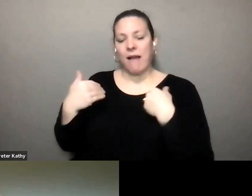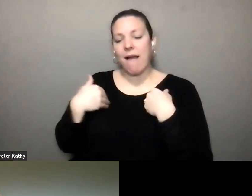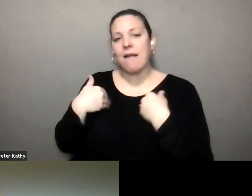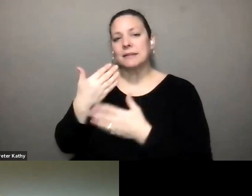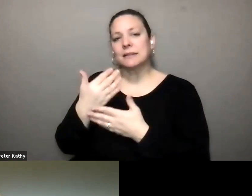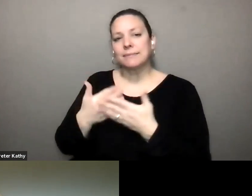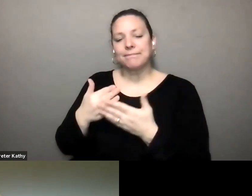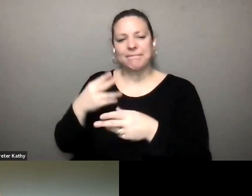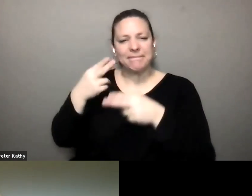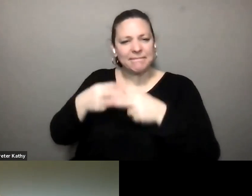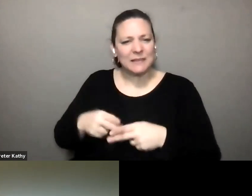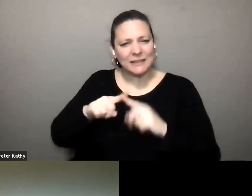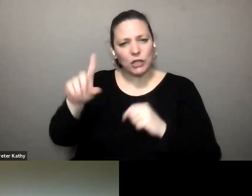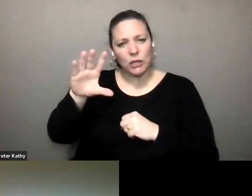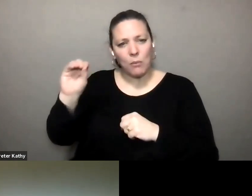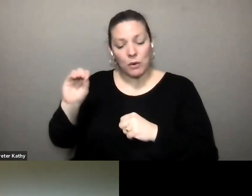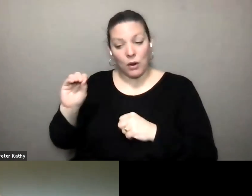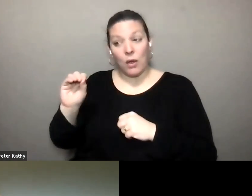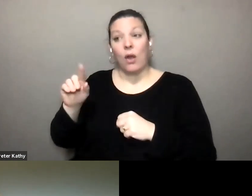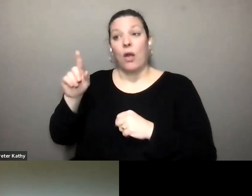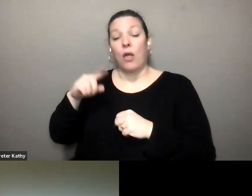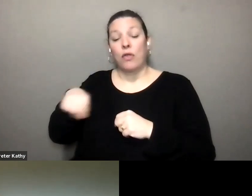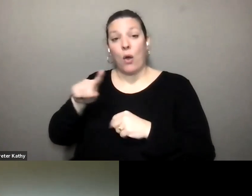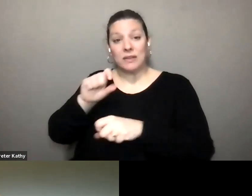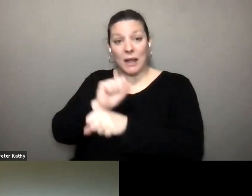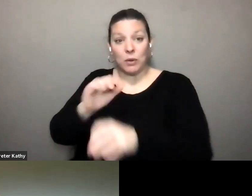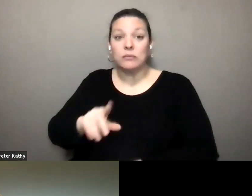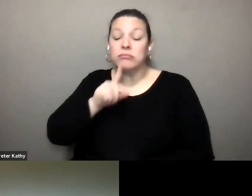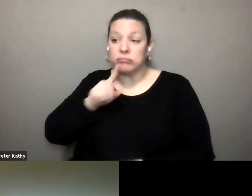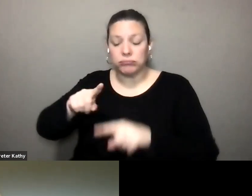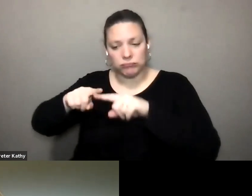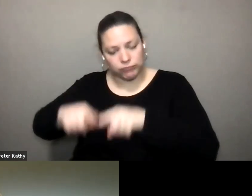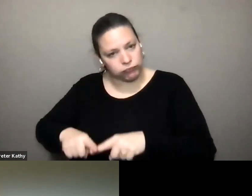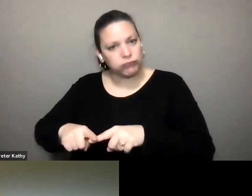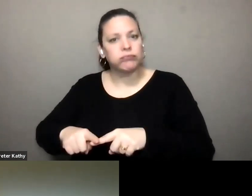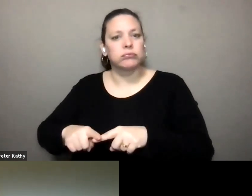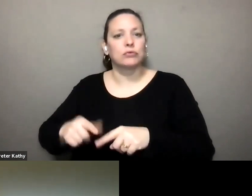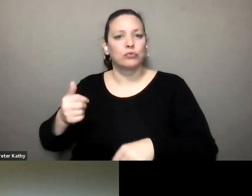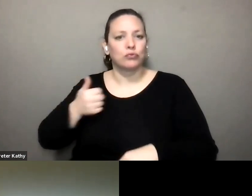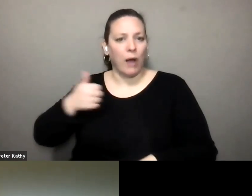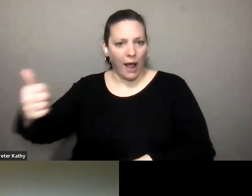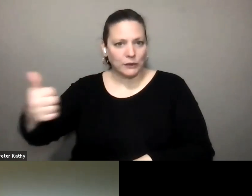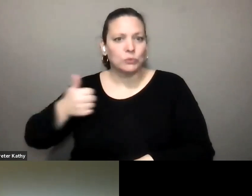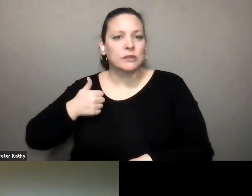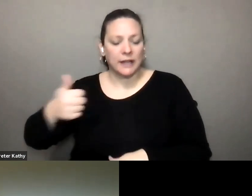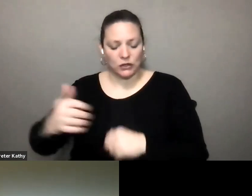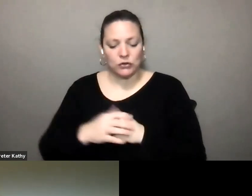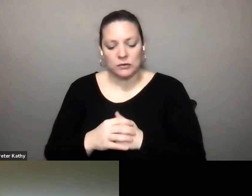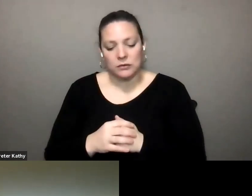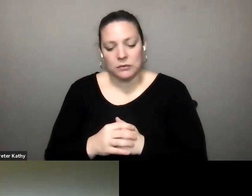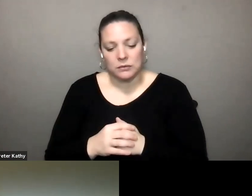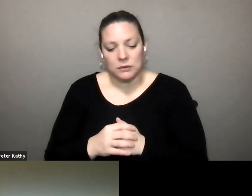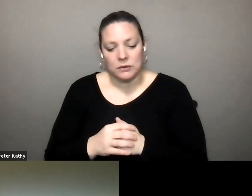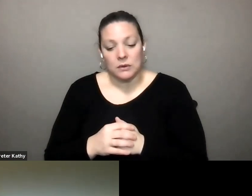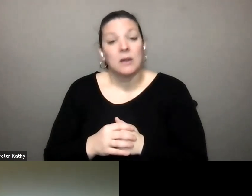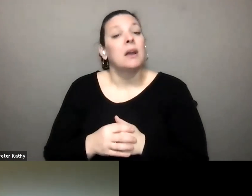companies where the employees rely on um transportation so i think um we